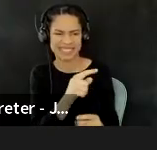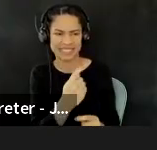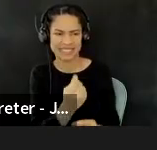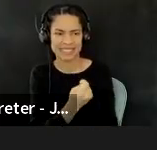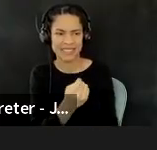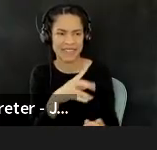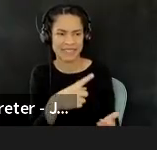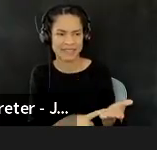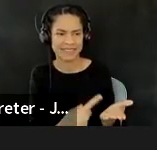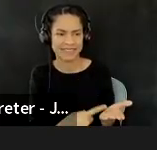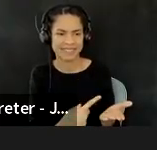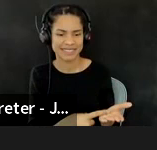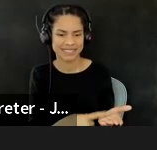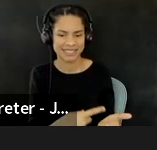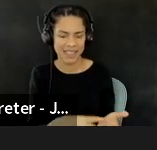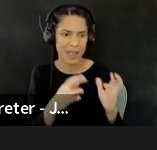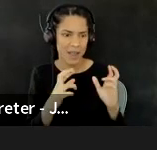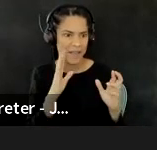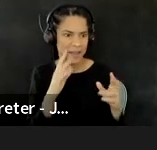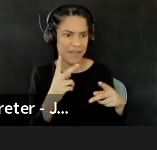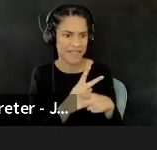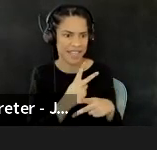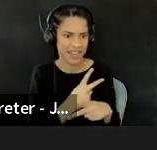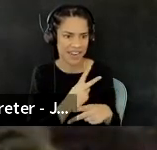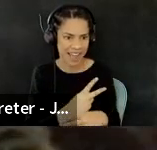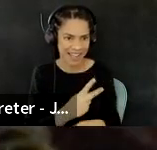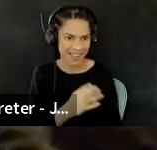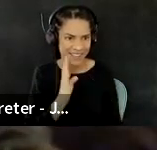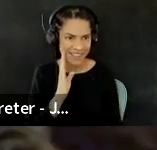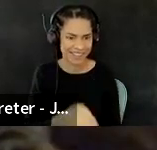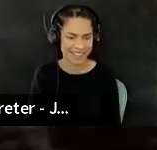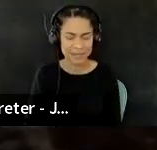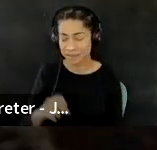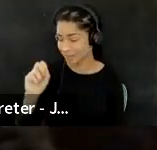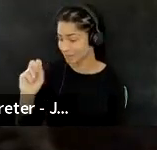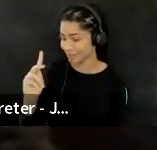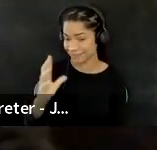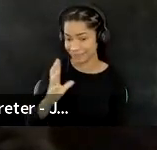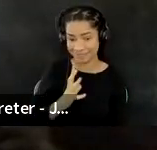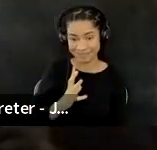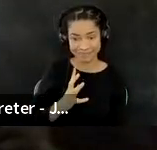That's, that's not a lie. Hopefully we'll figure it out. the agenda. Fair enough. Fair enough.